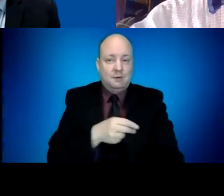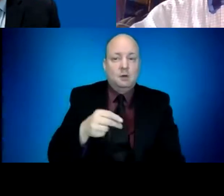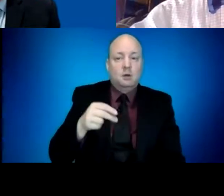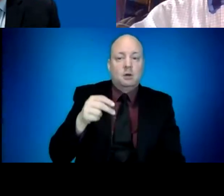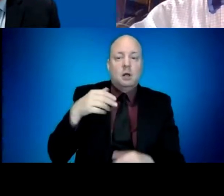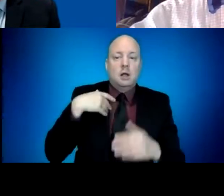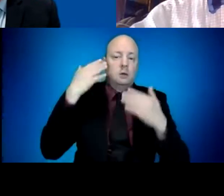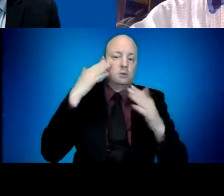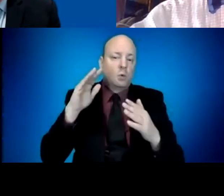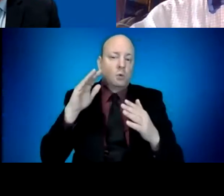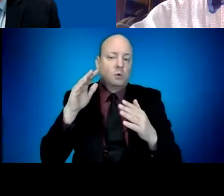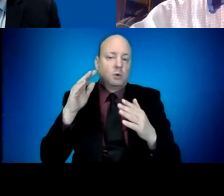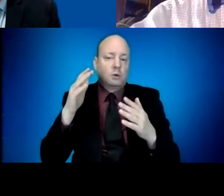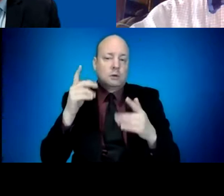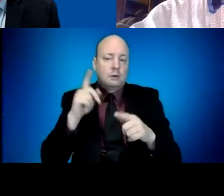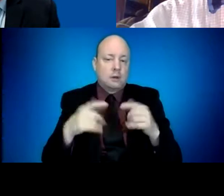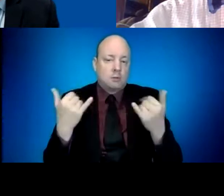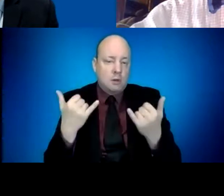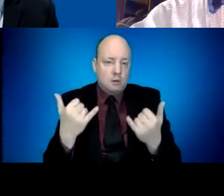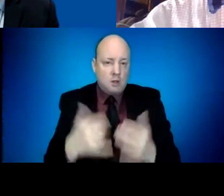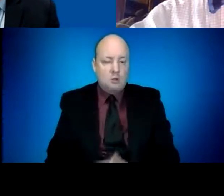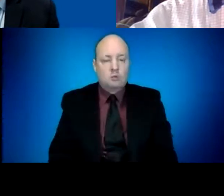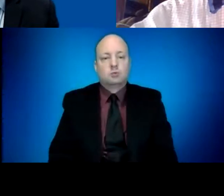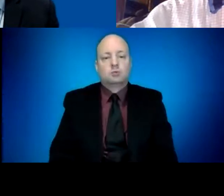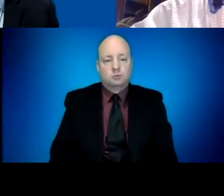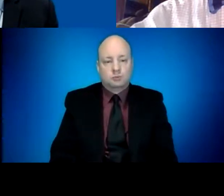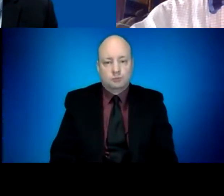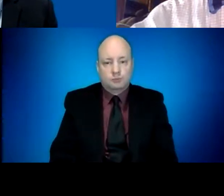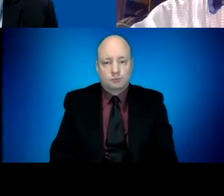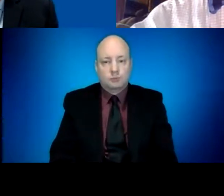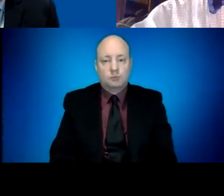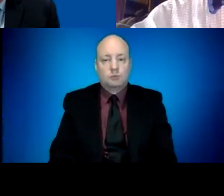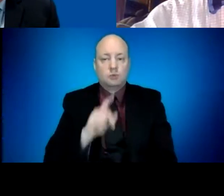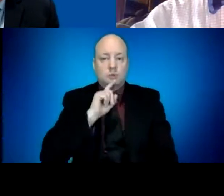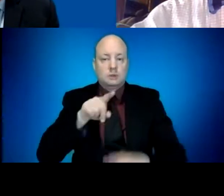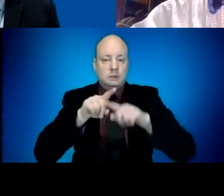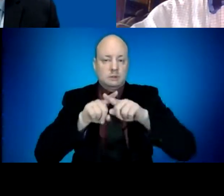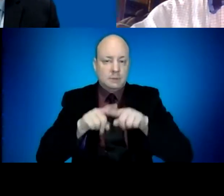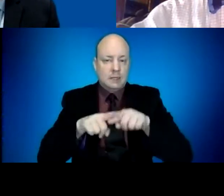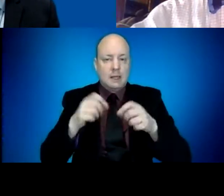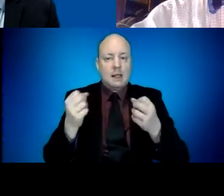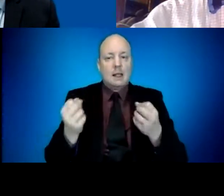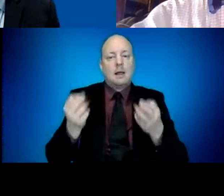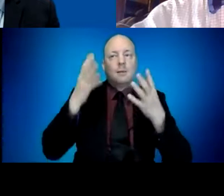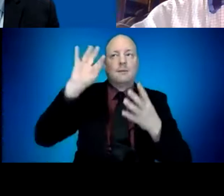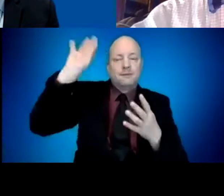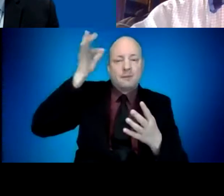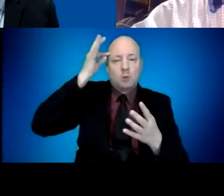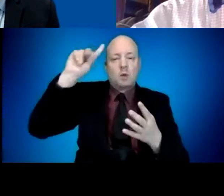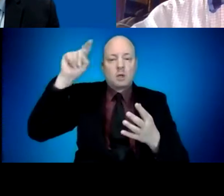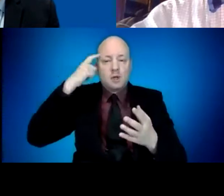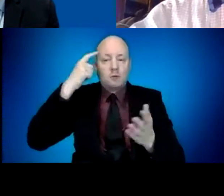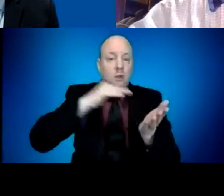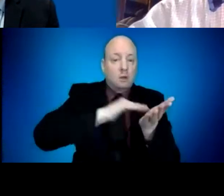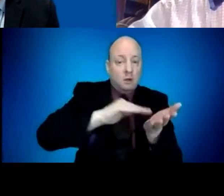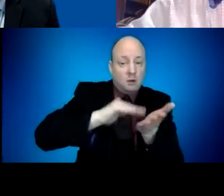There are quantities of vaccine that the federal government has purchased from each of these manufacturers. There are still other vaccines in